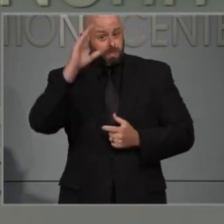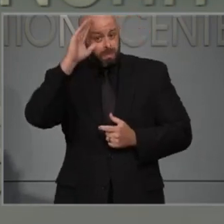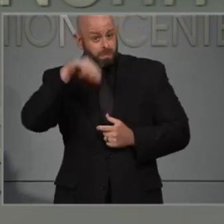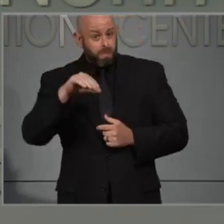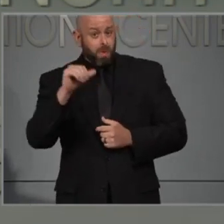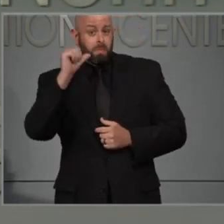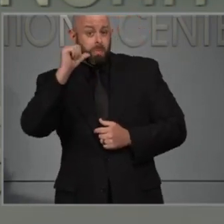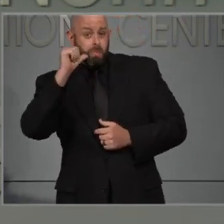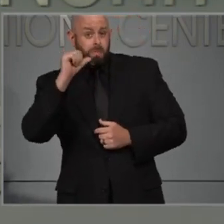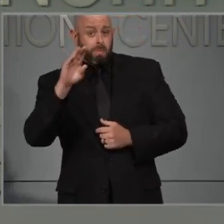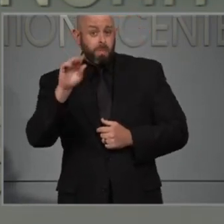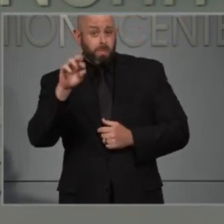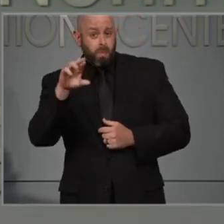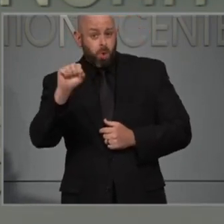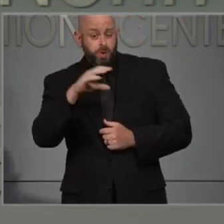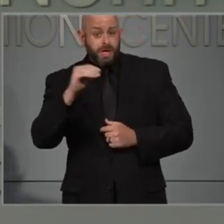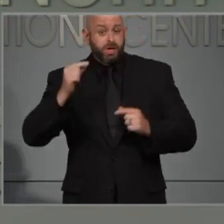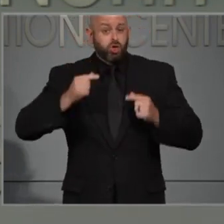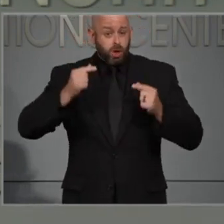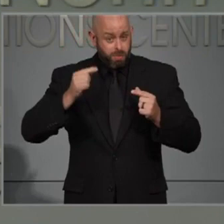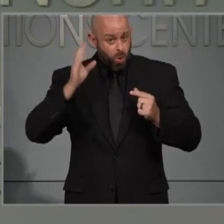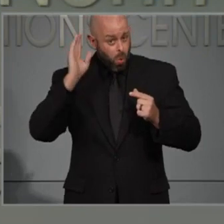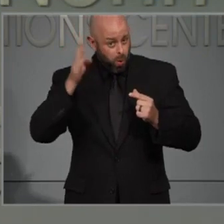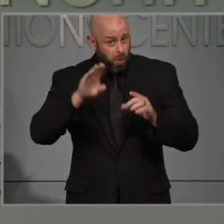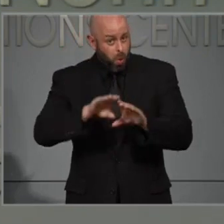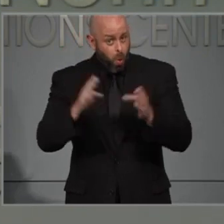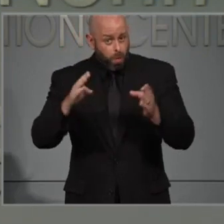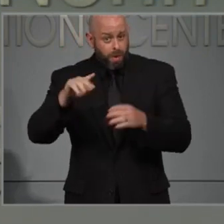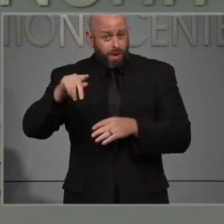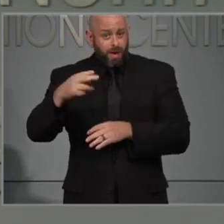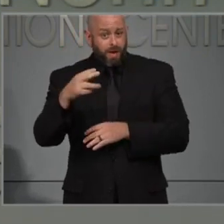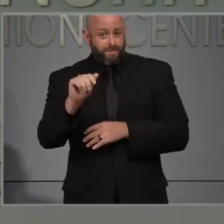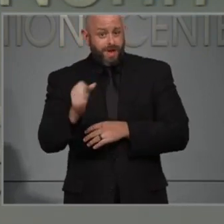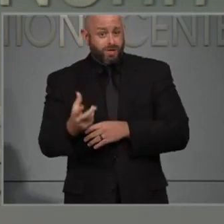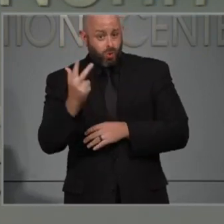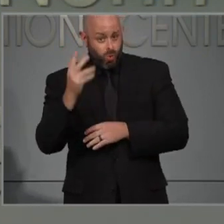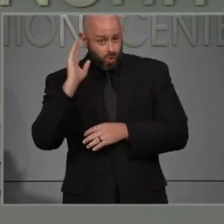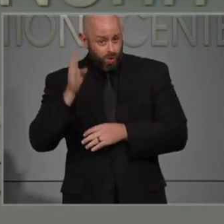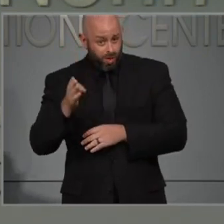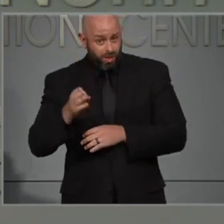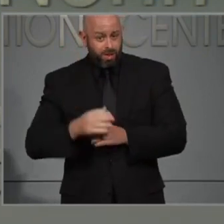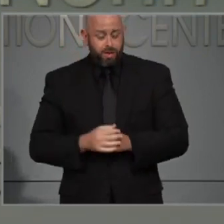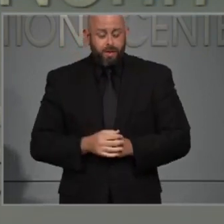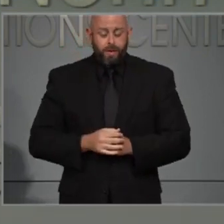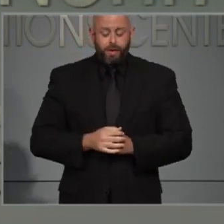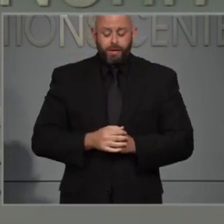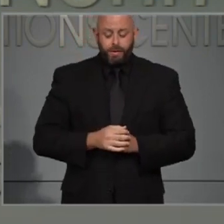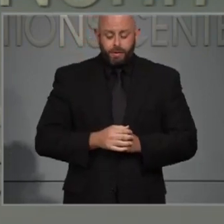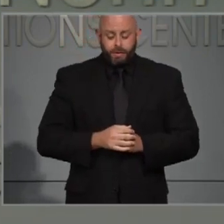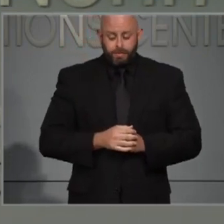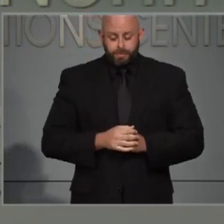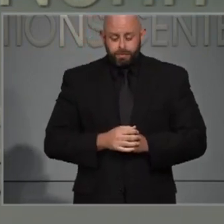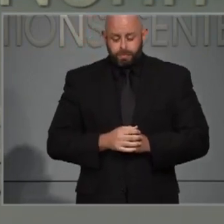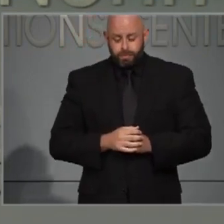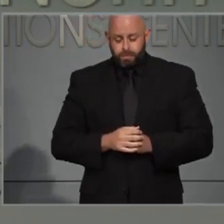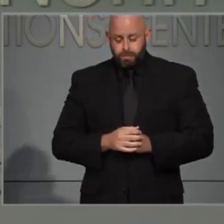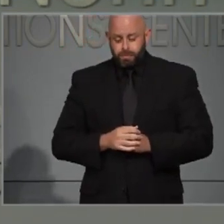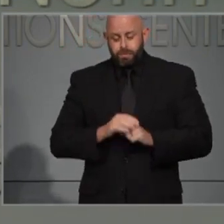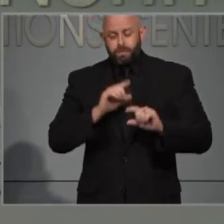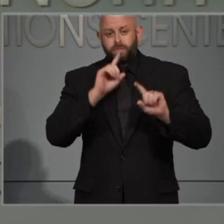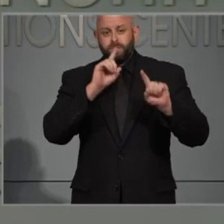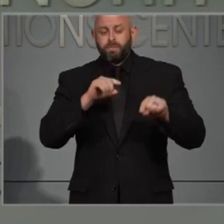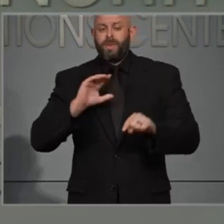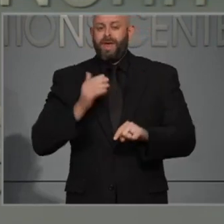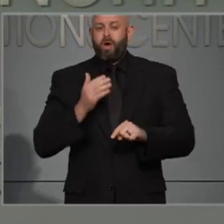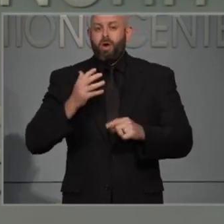be able to reopen in Phase 3? Thank you. The health experts are looking carefully at